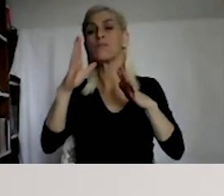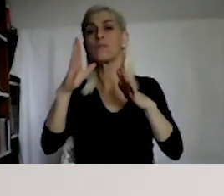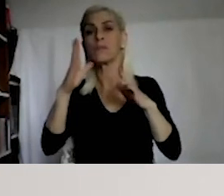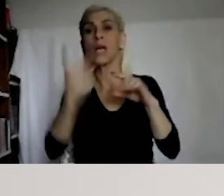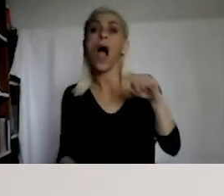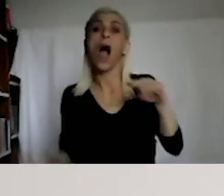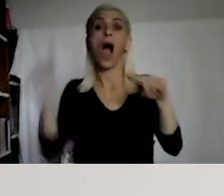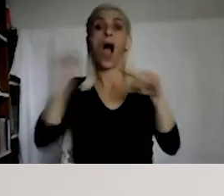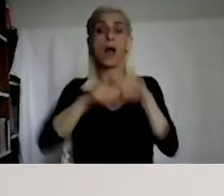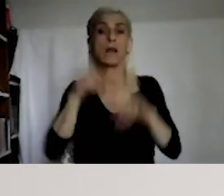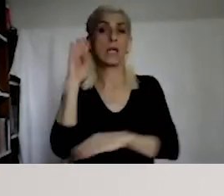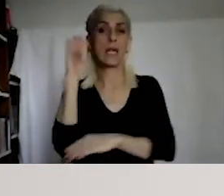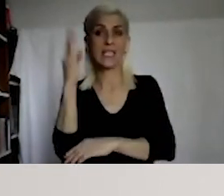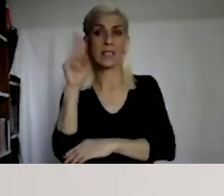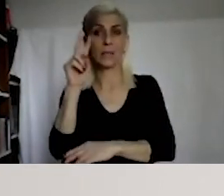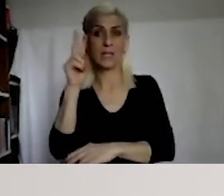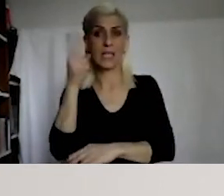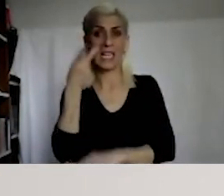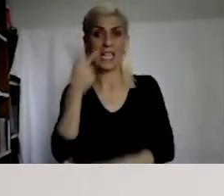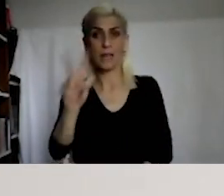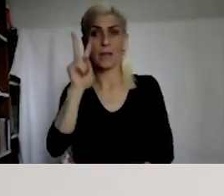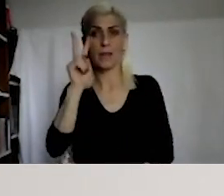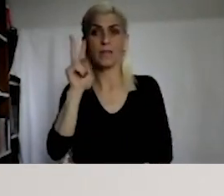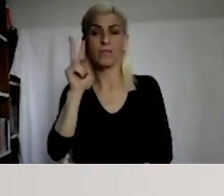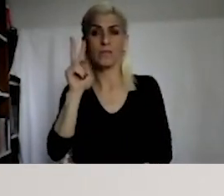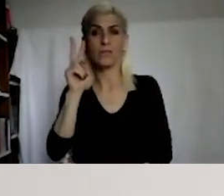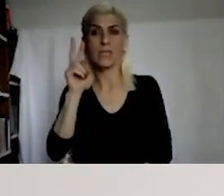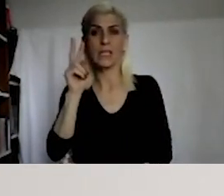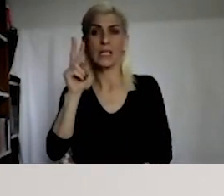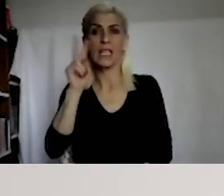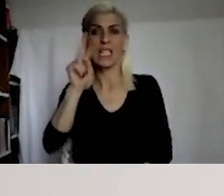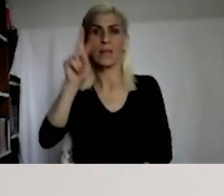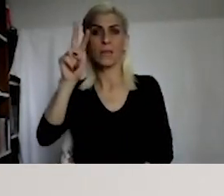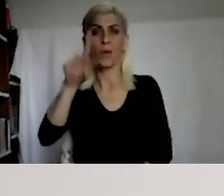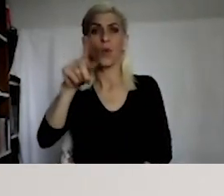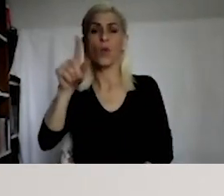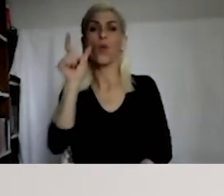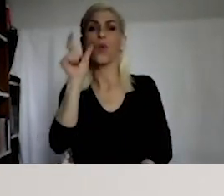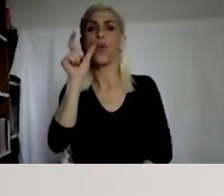November 2020, Ukraine decision is a very recent example.